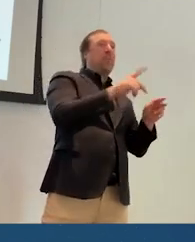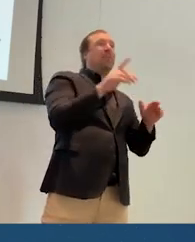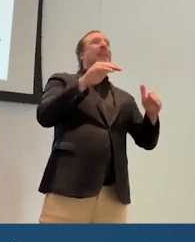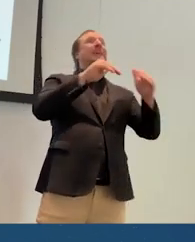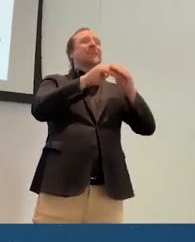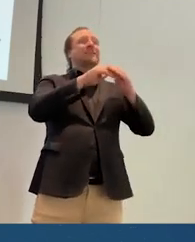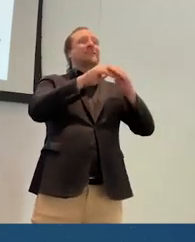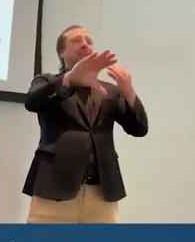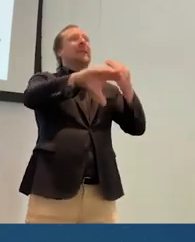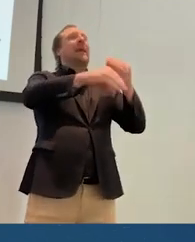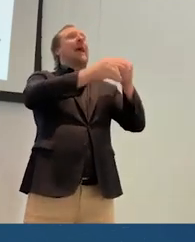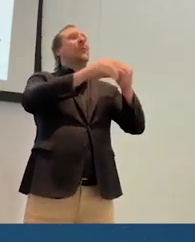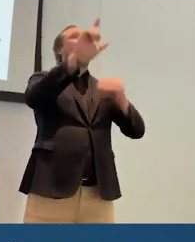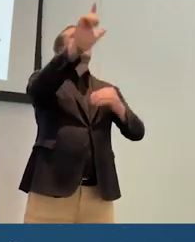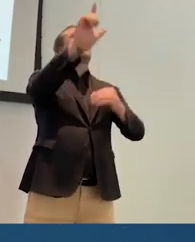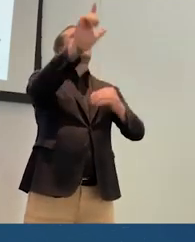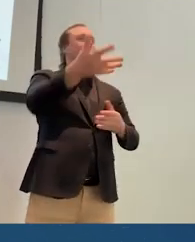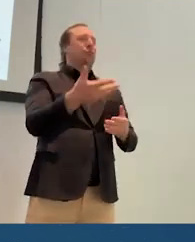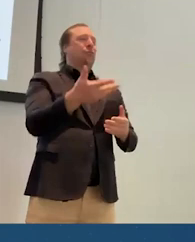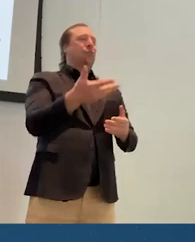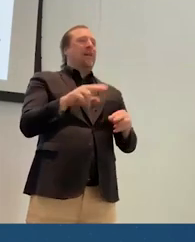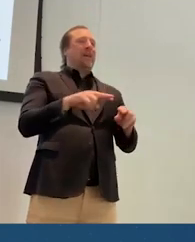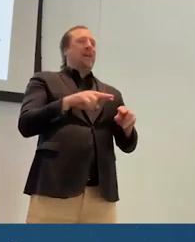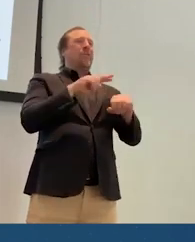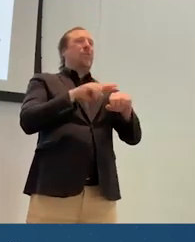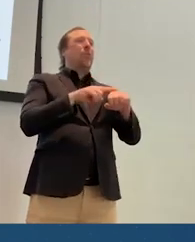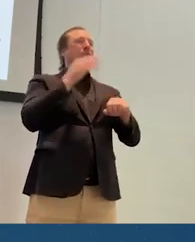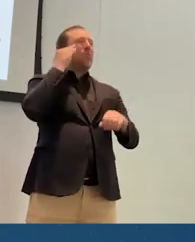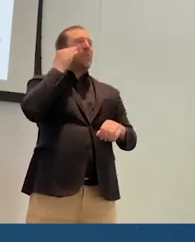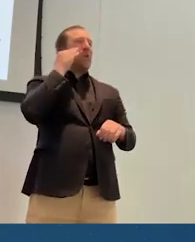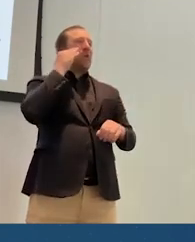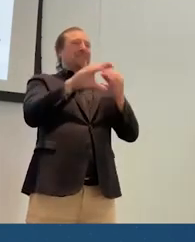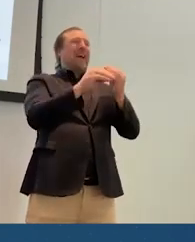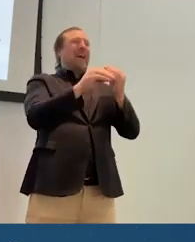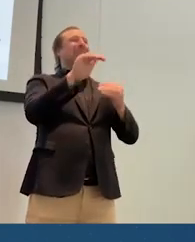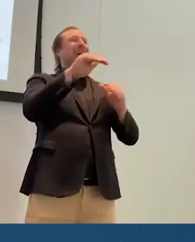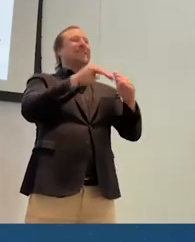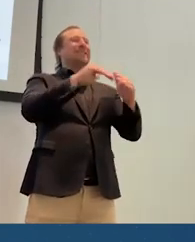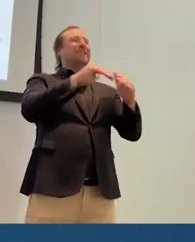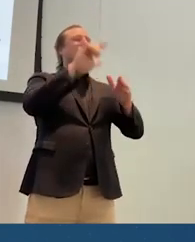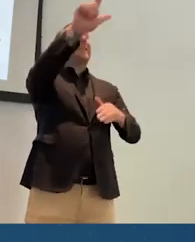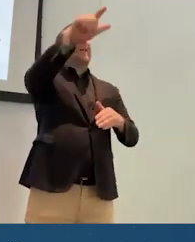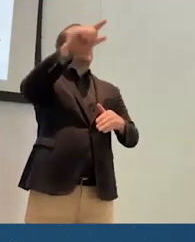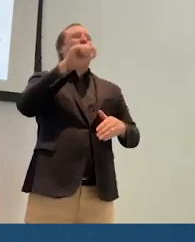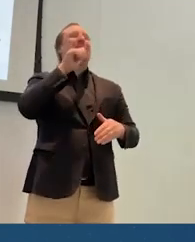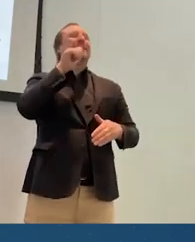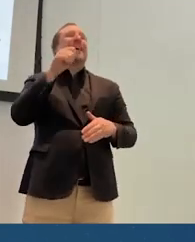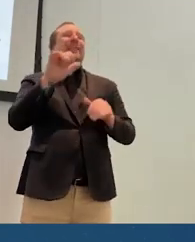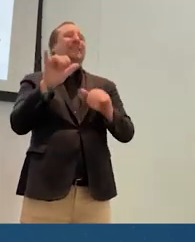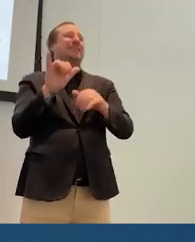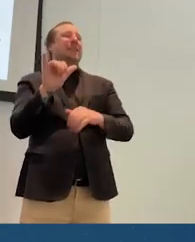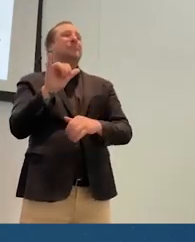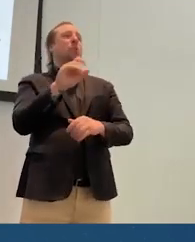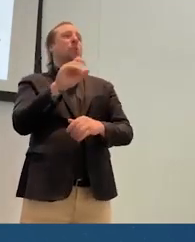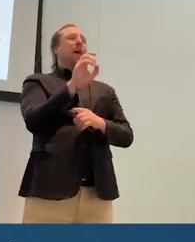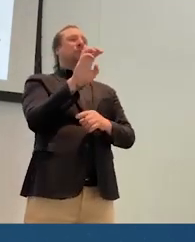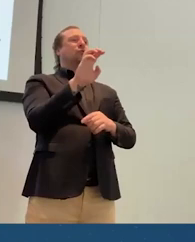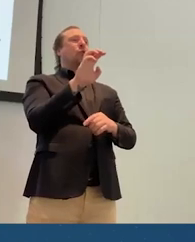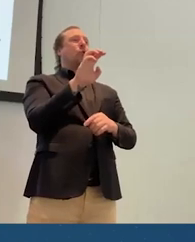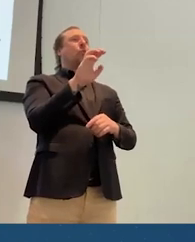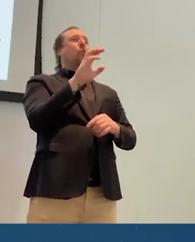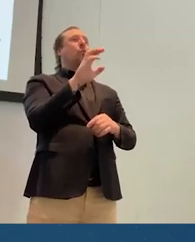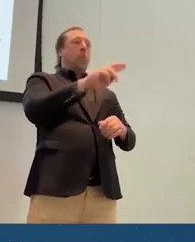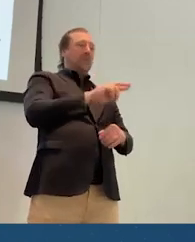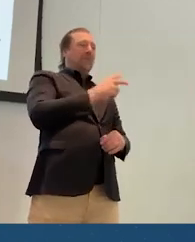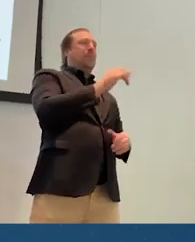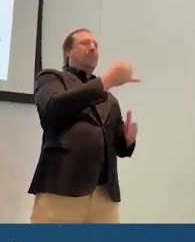was added on retroactively. And of course, we know that when it's added retroactively, it's never as good. So with XR Access, we want to flip the script.